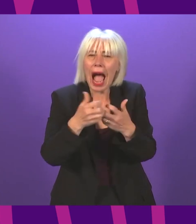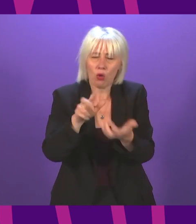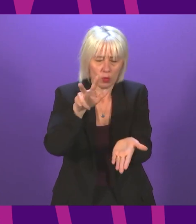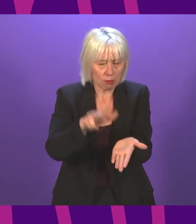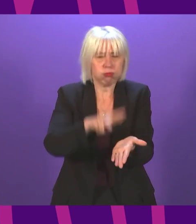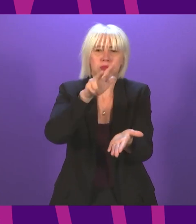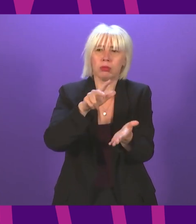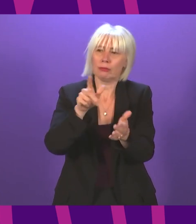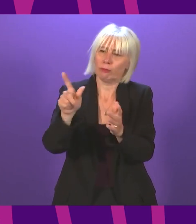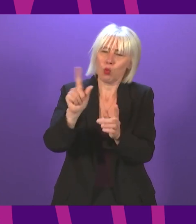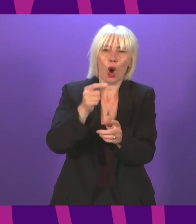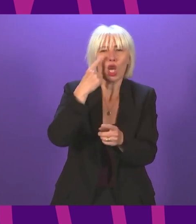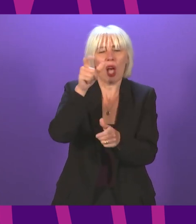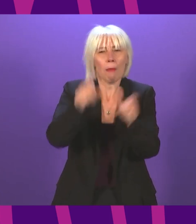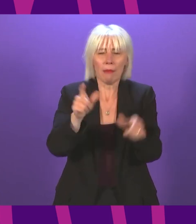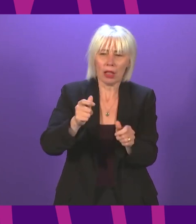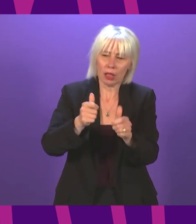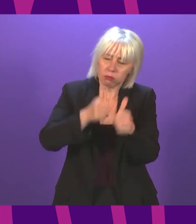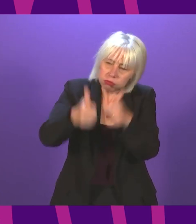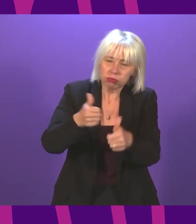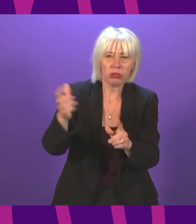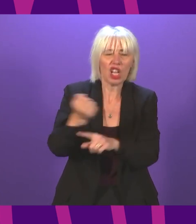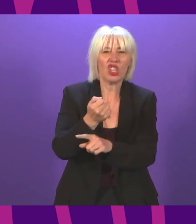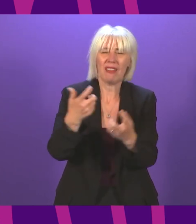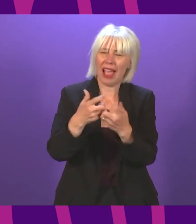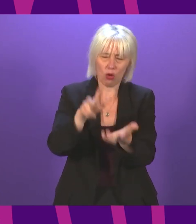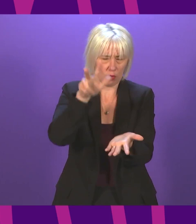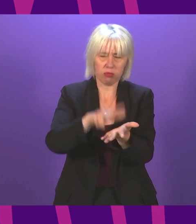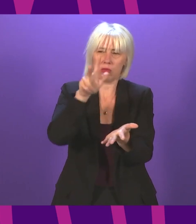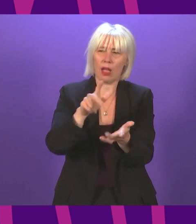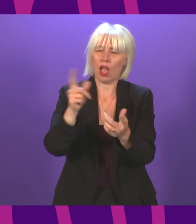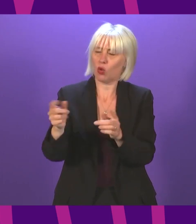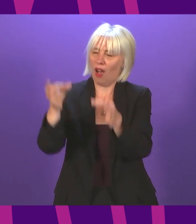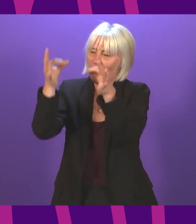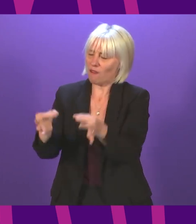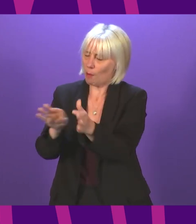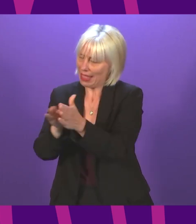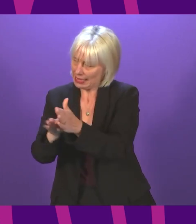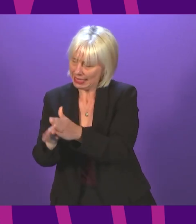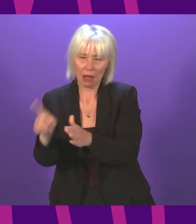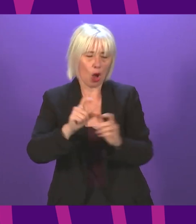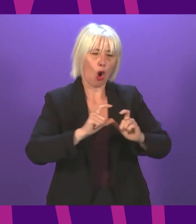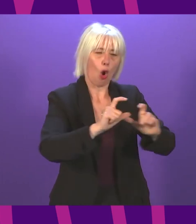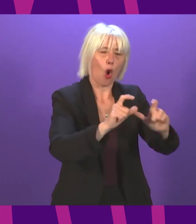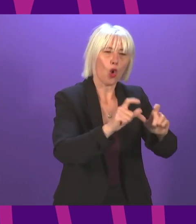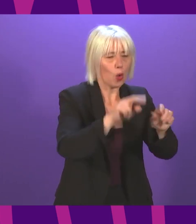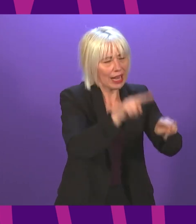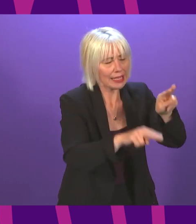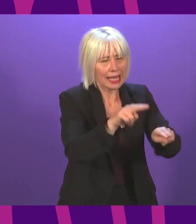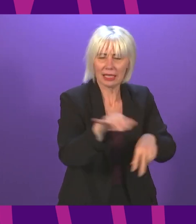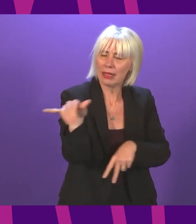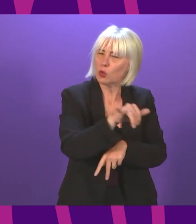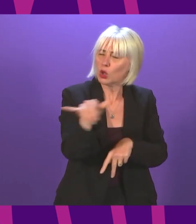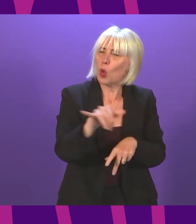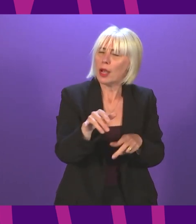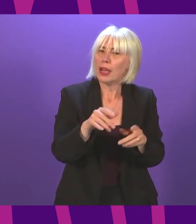achievements of young people and what the correct balance is between formal exams and ongoing assessment. I think that is a debate we